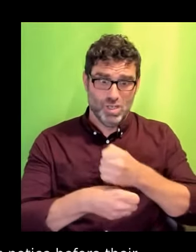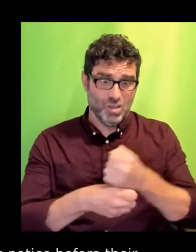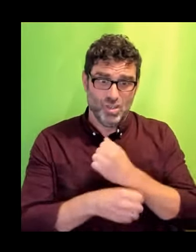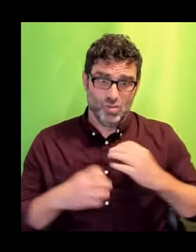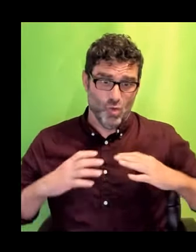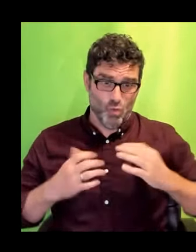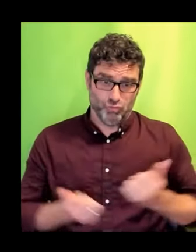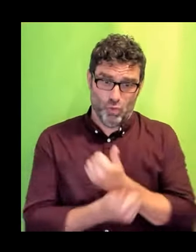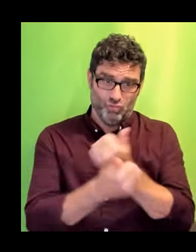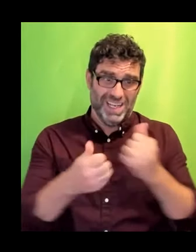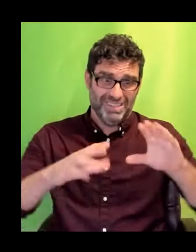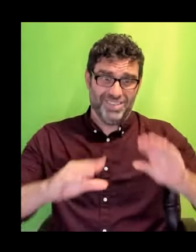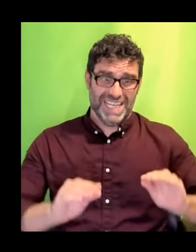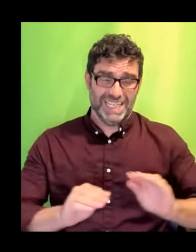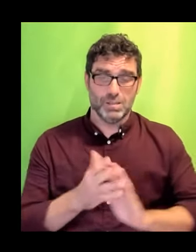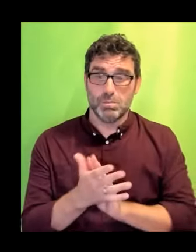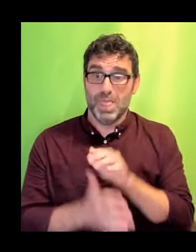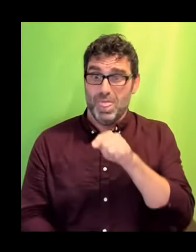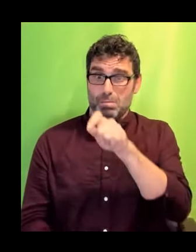opportunity for employment.